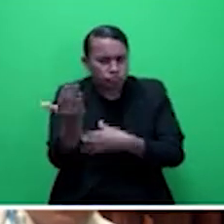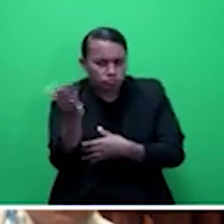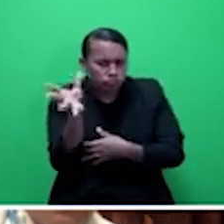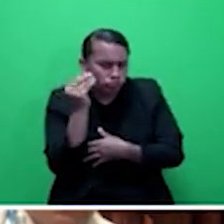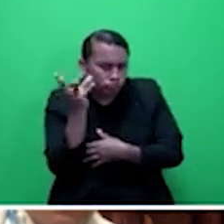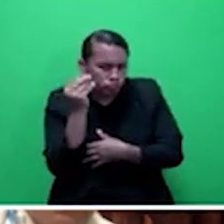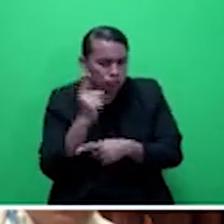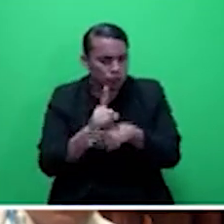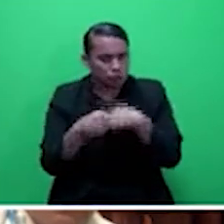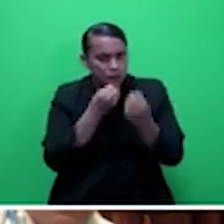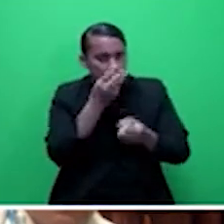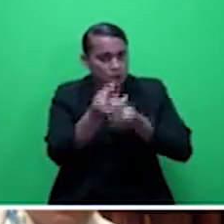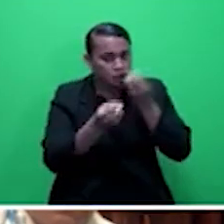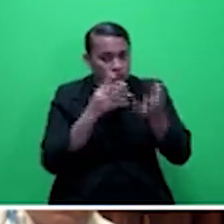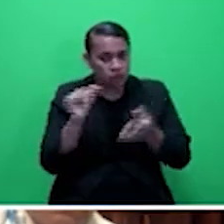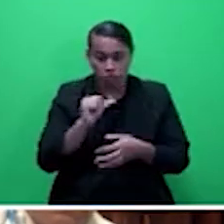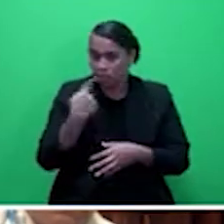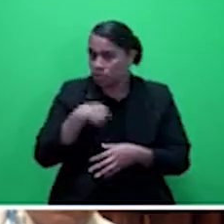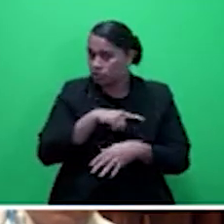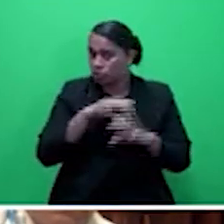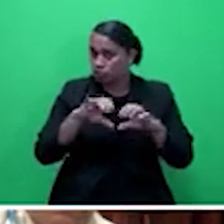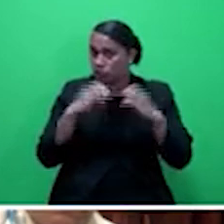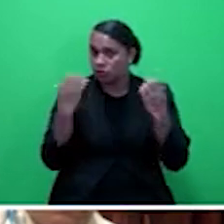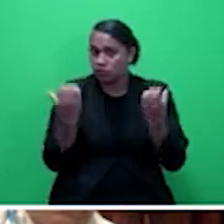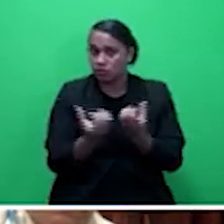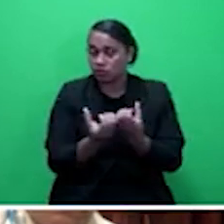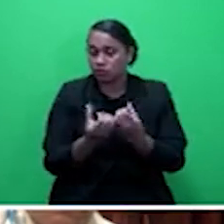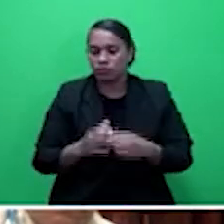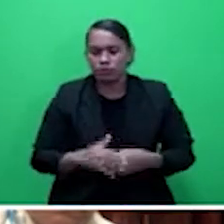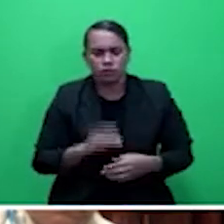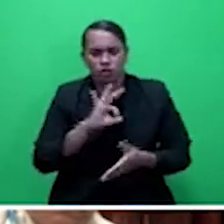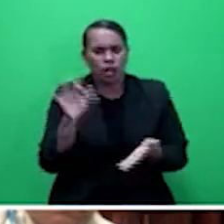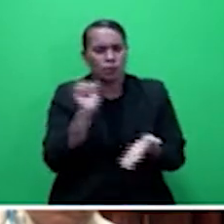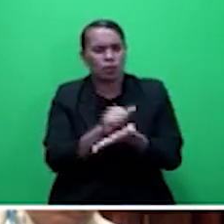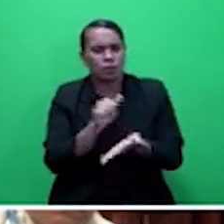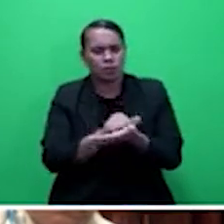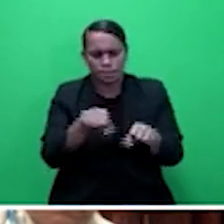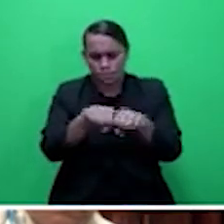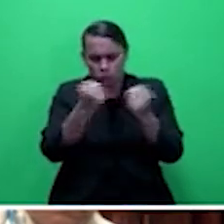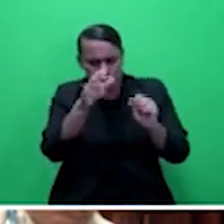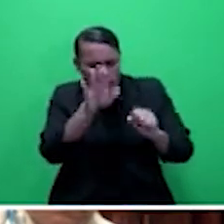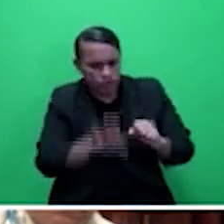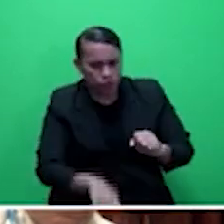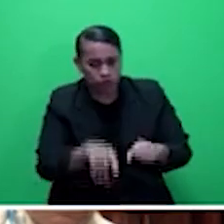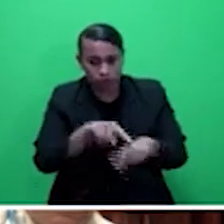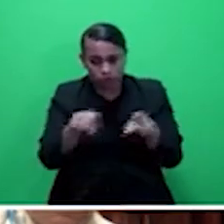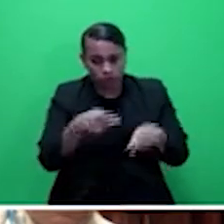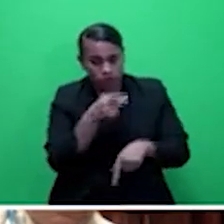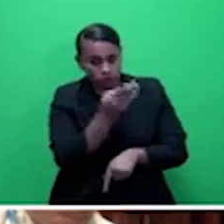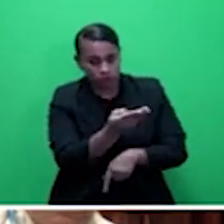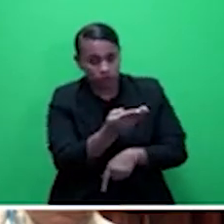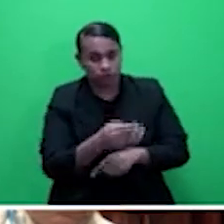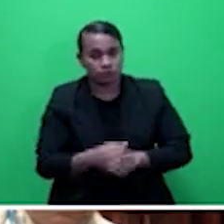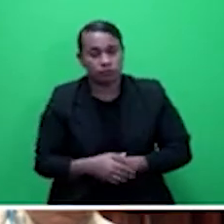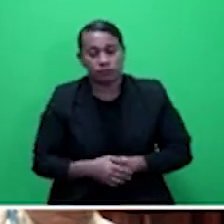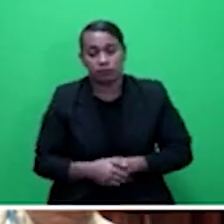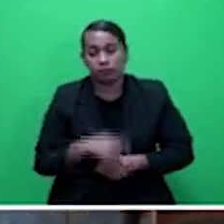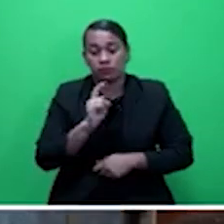and which might not be too detailed in what you have in front of you. As raised by Honorable Minister, the